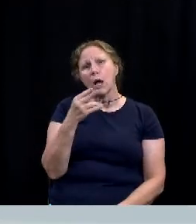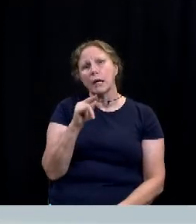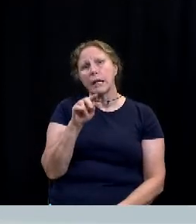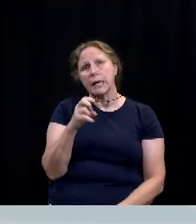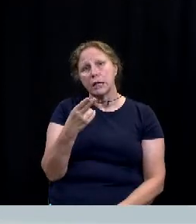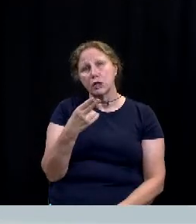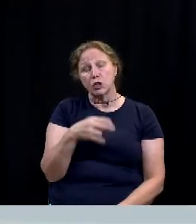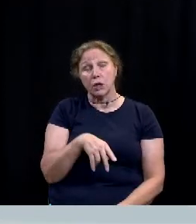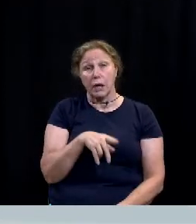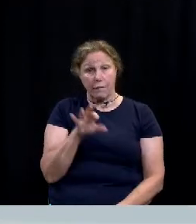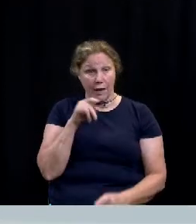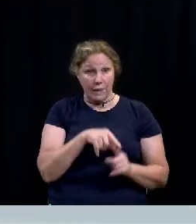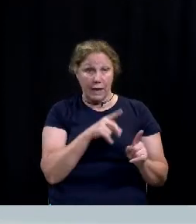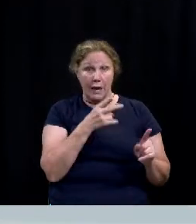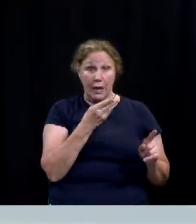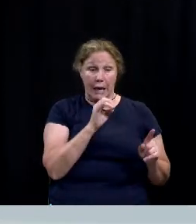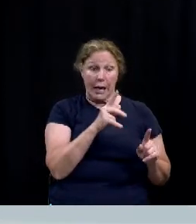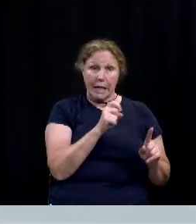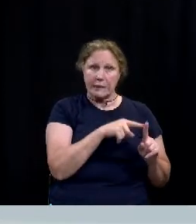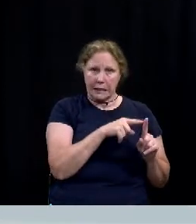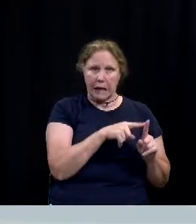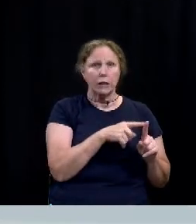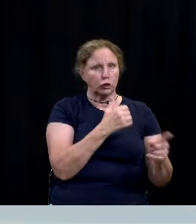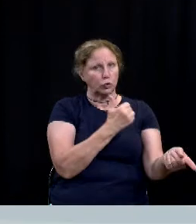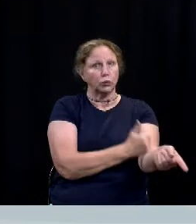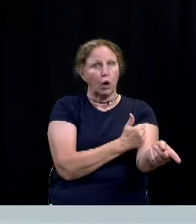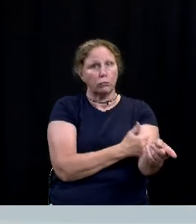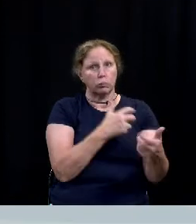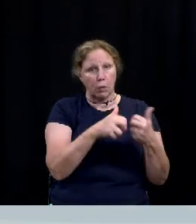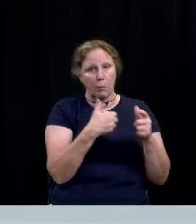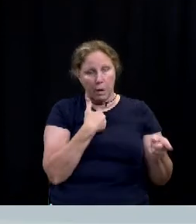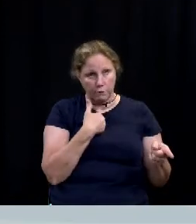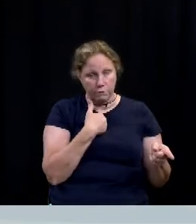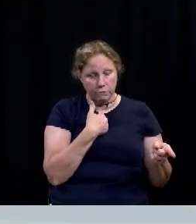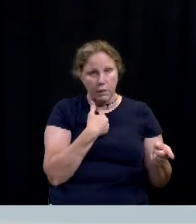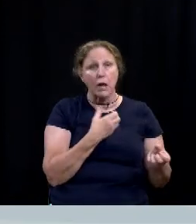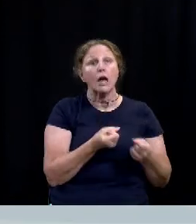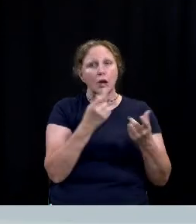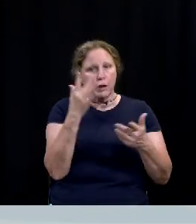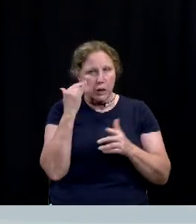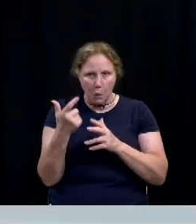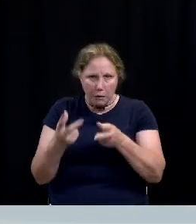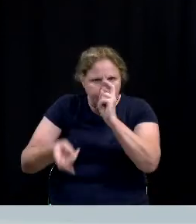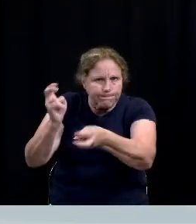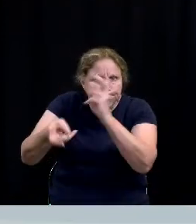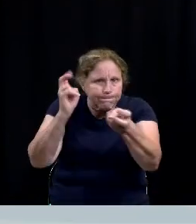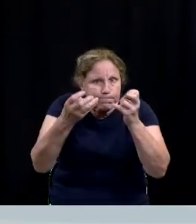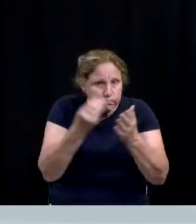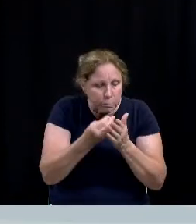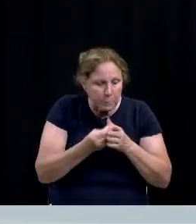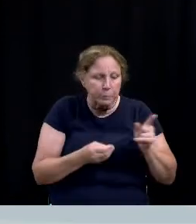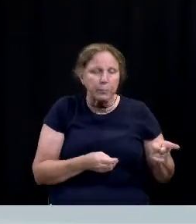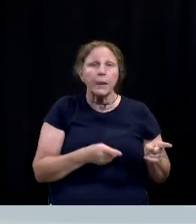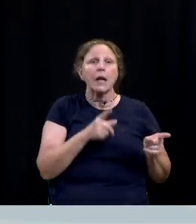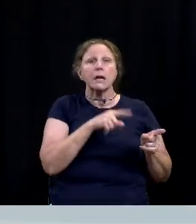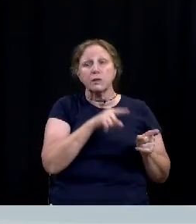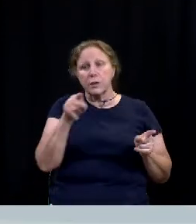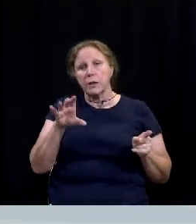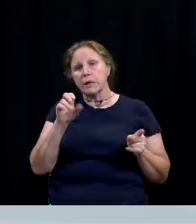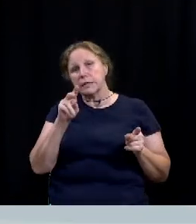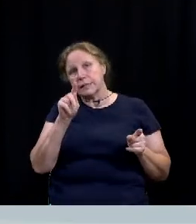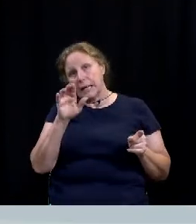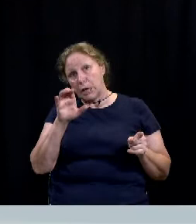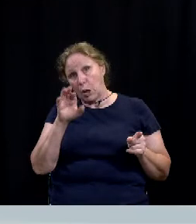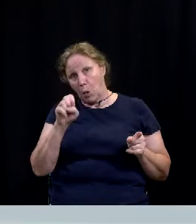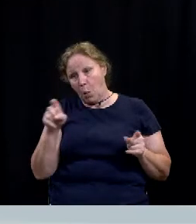investigators discovered that Mr. Hicks had a substance abuse issue which led to his criminal conduct the unit reached out to Sinecor a community partner